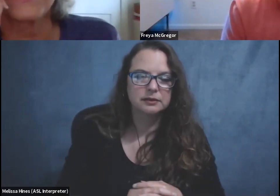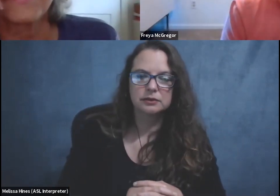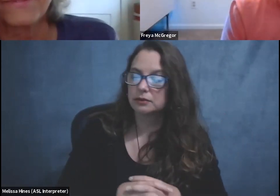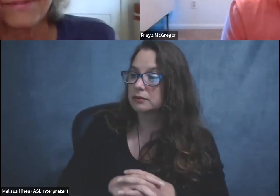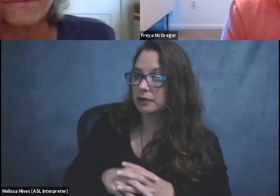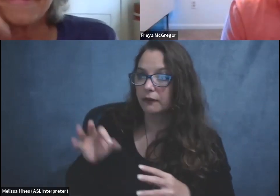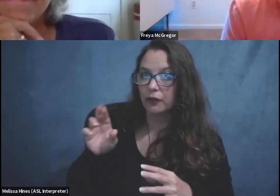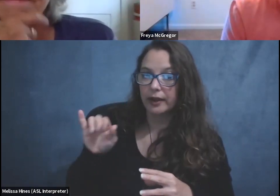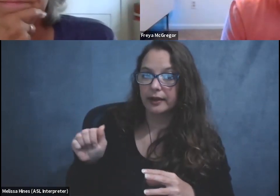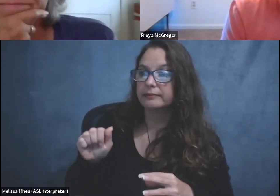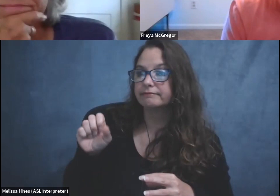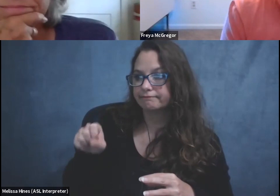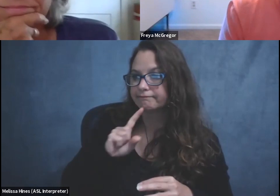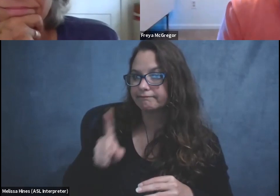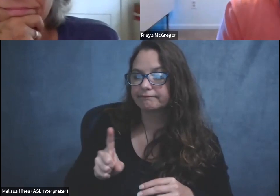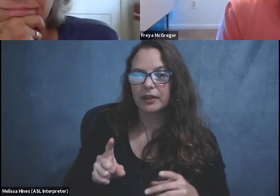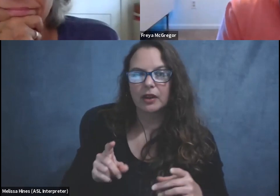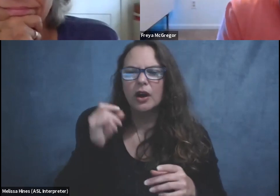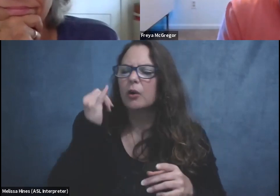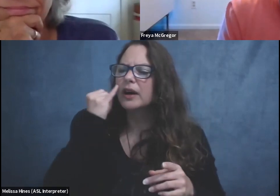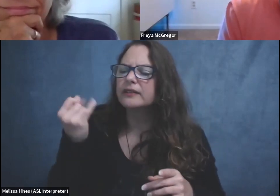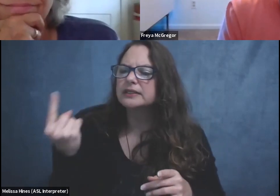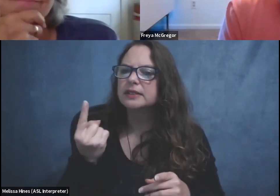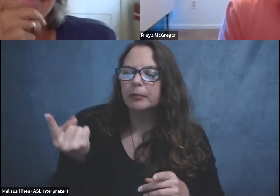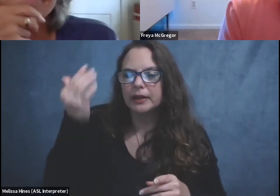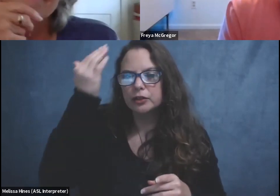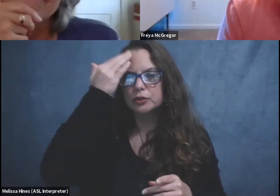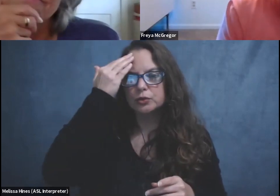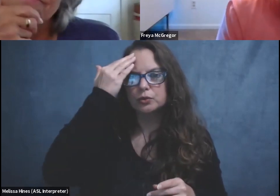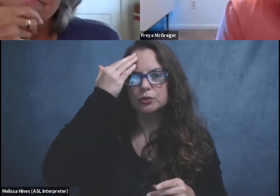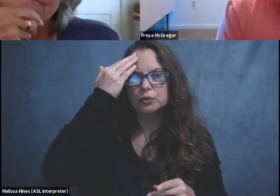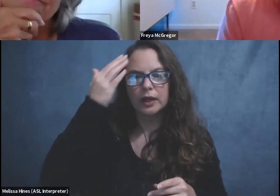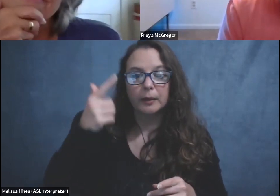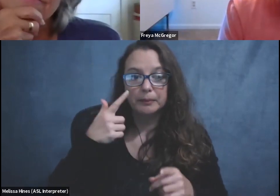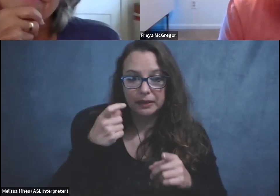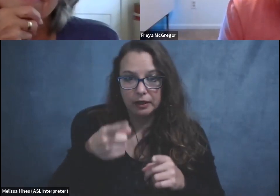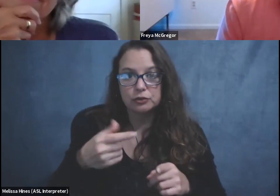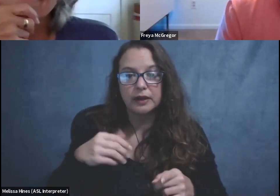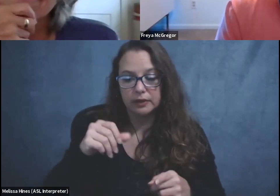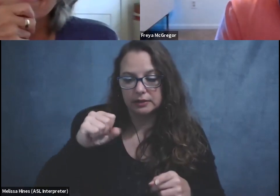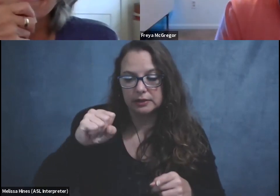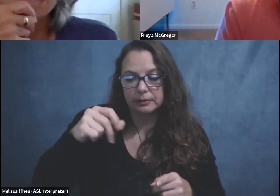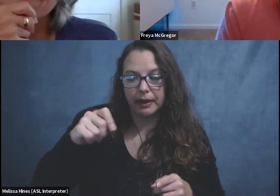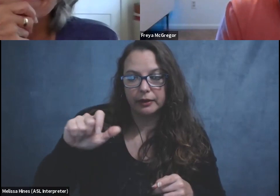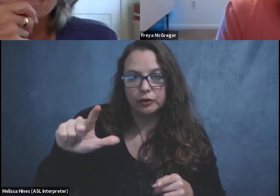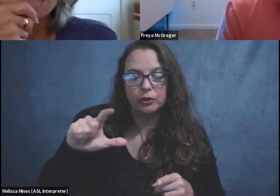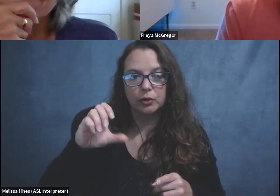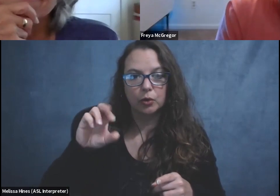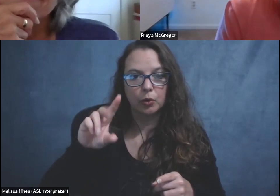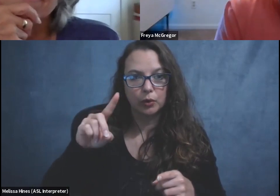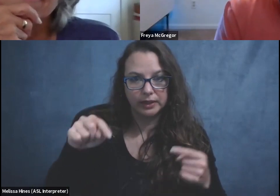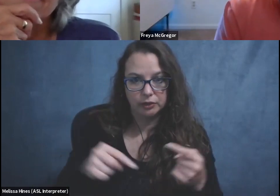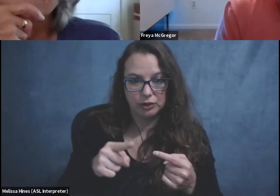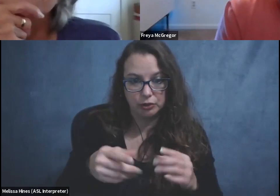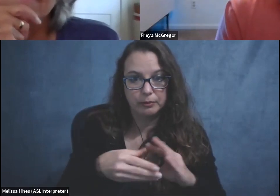what about, um, if someone, if someone knew that, um, because of your spinal cord injury, you mentioned earlier that you, um, it's